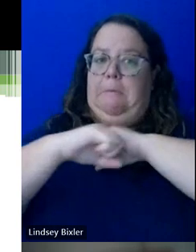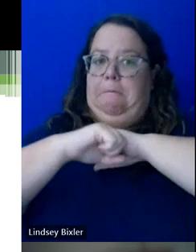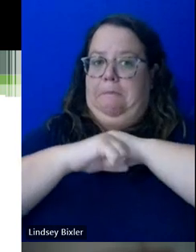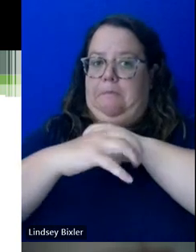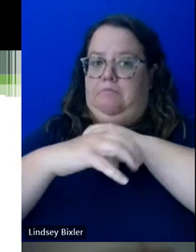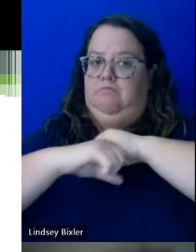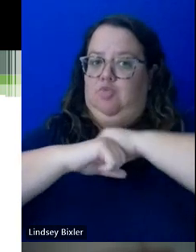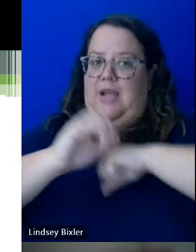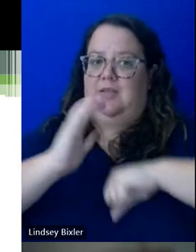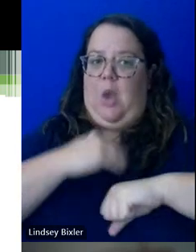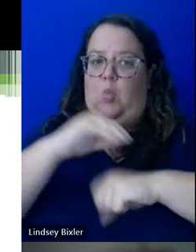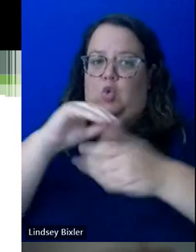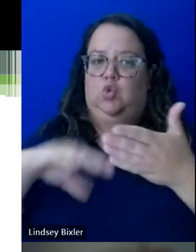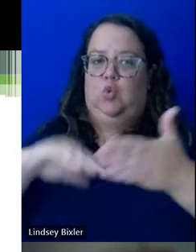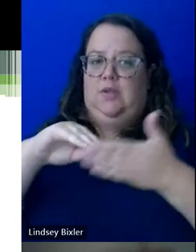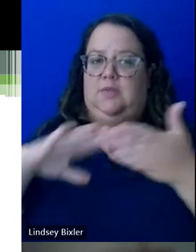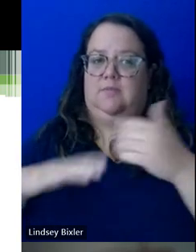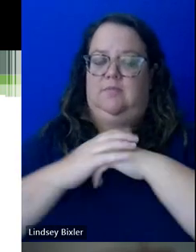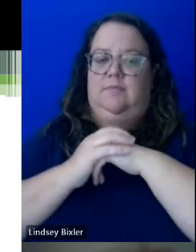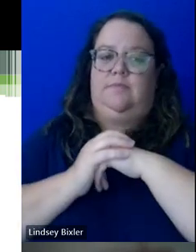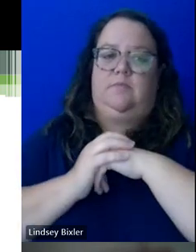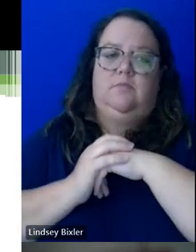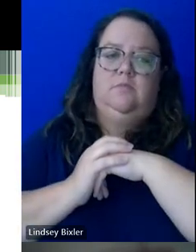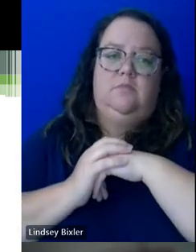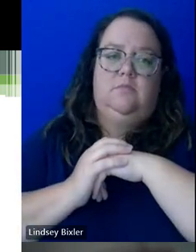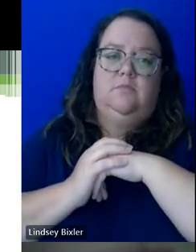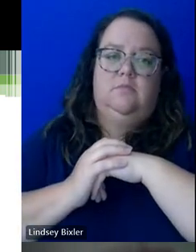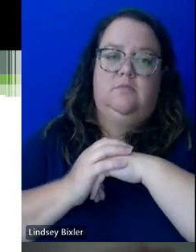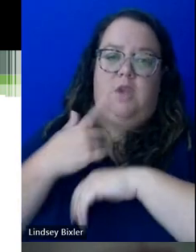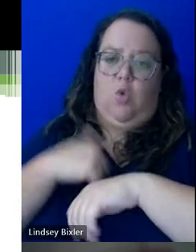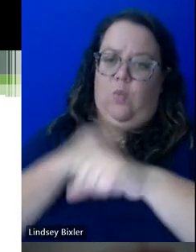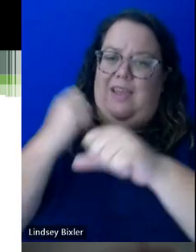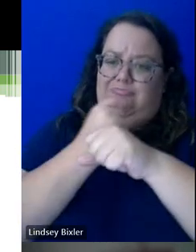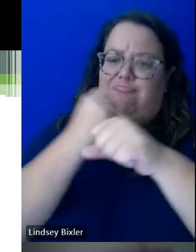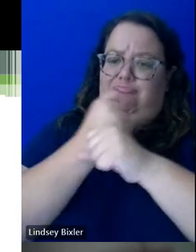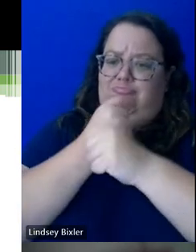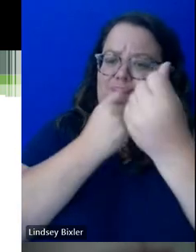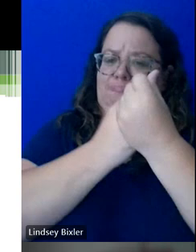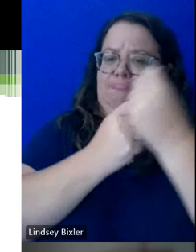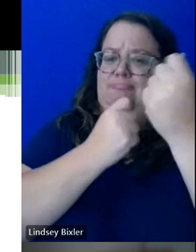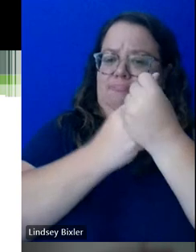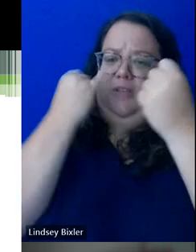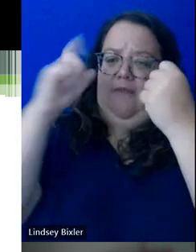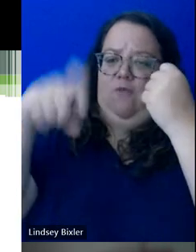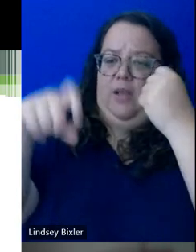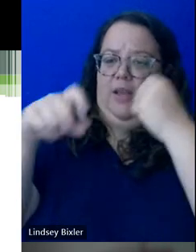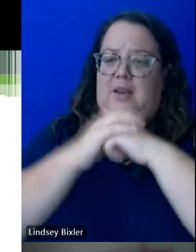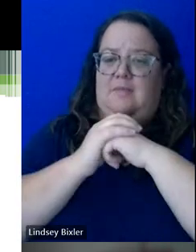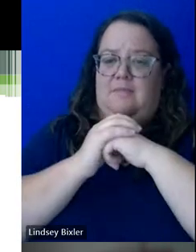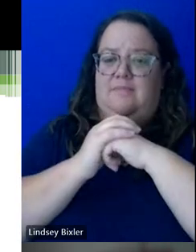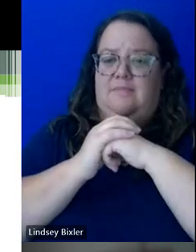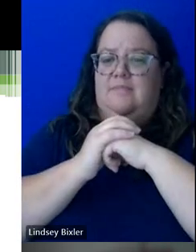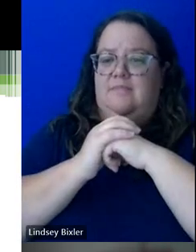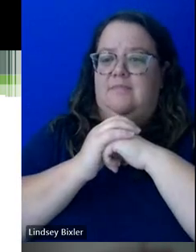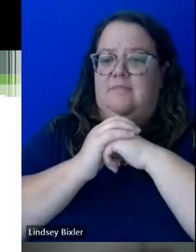we, you know, we go to bat as we need to. And and we work with your